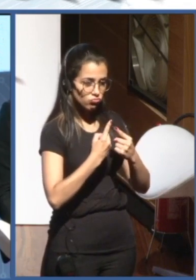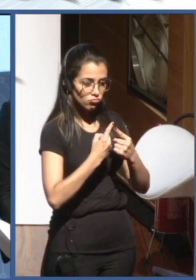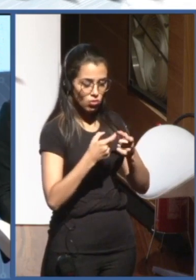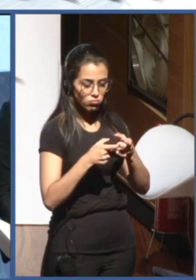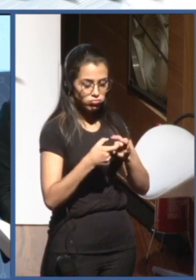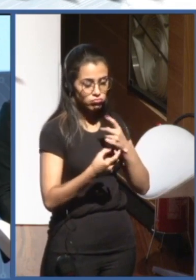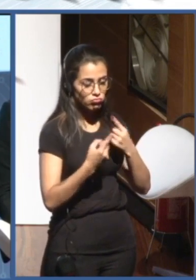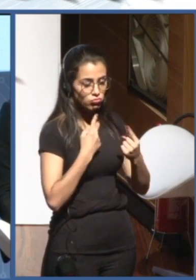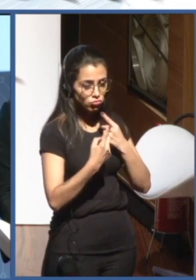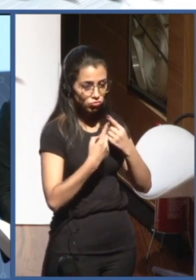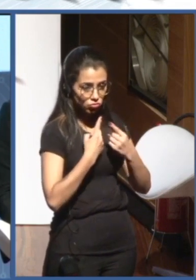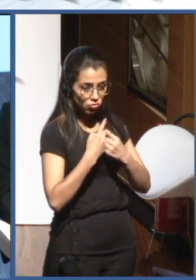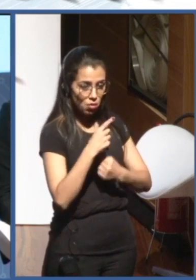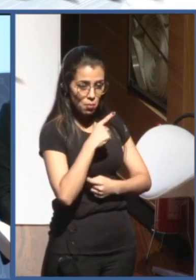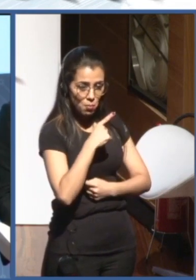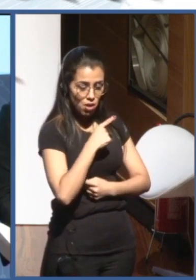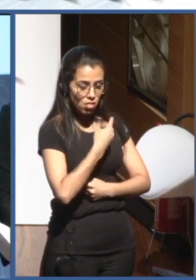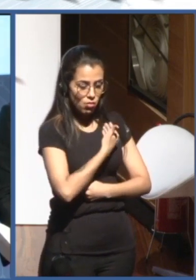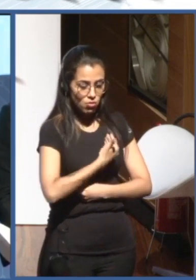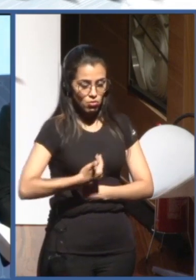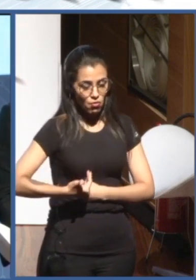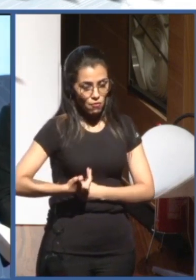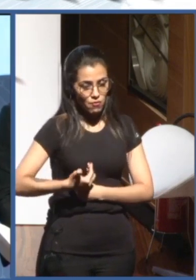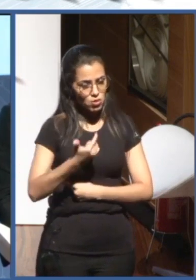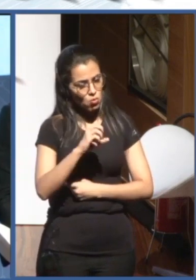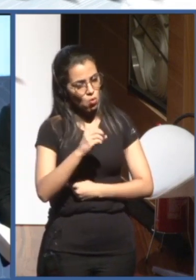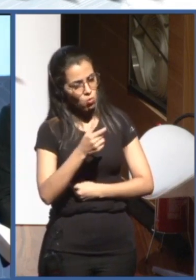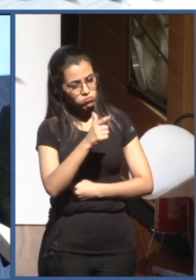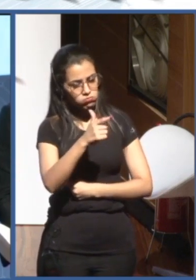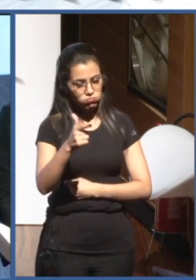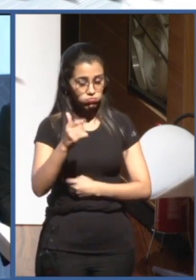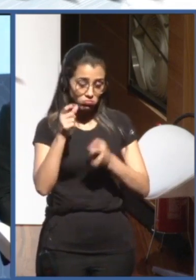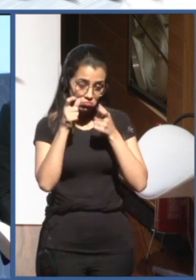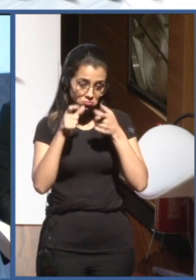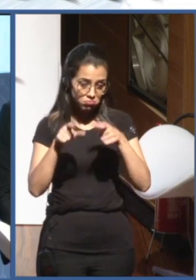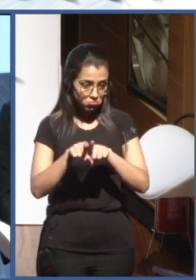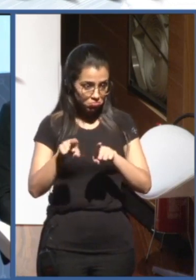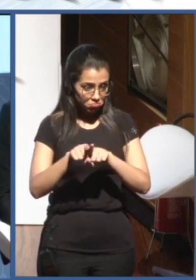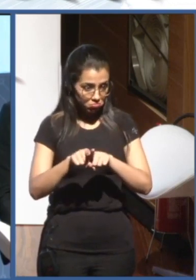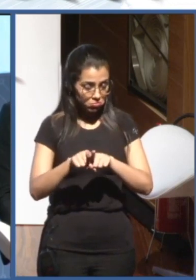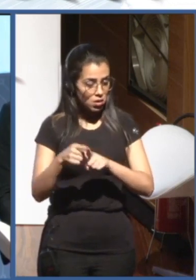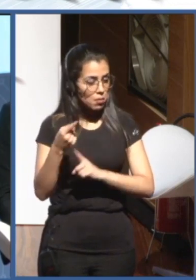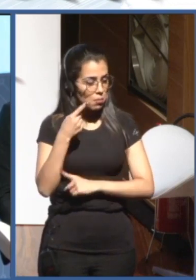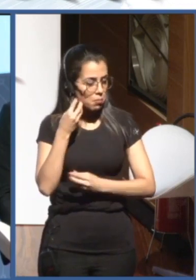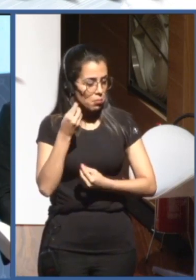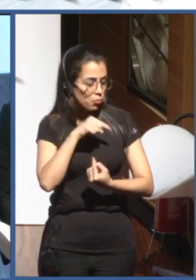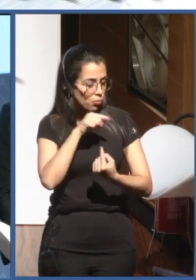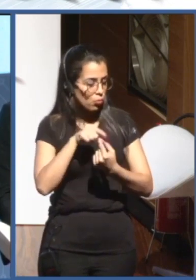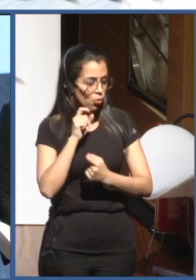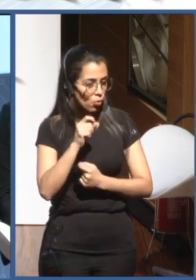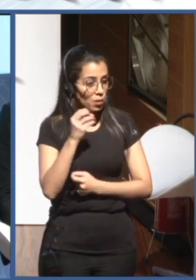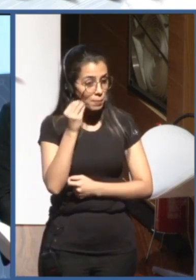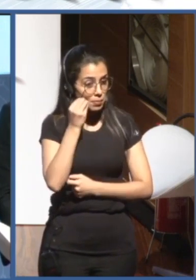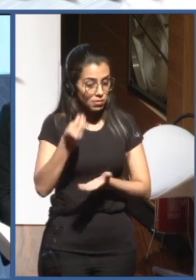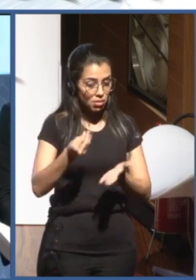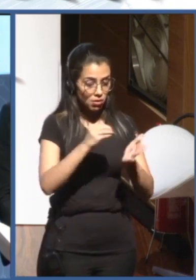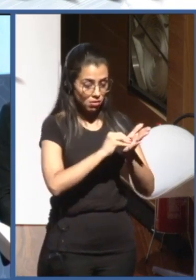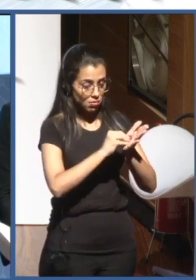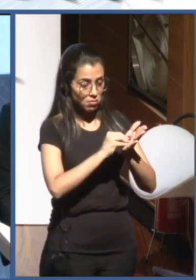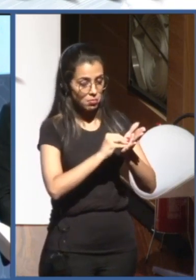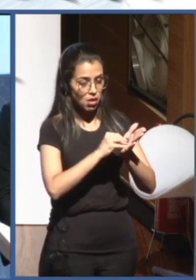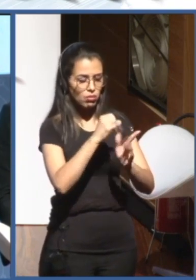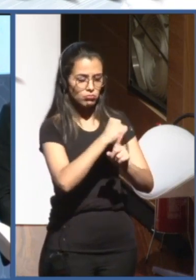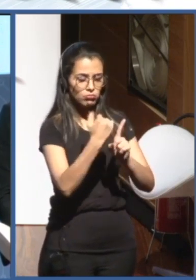stakeholders as people try to harness the opportunities of AI for their economies and their societies. We're going to combine the